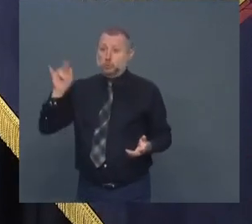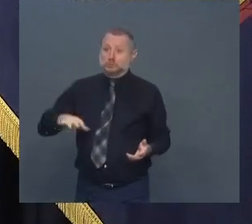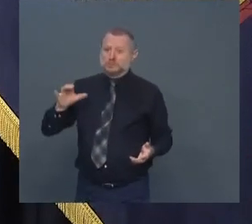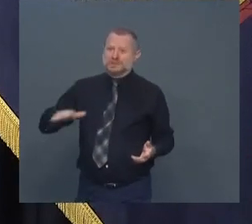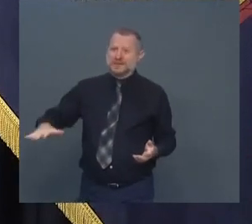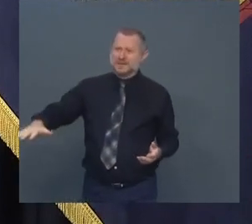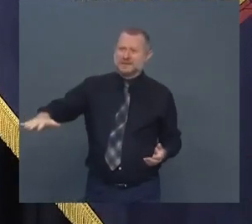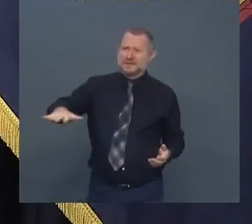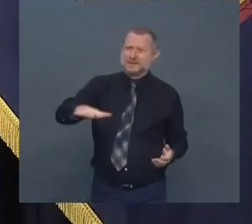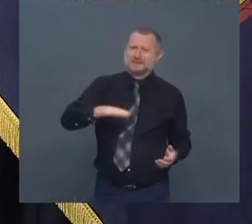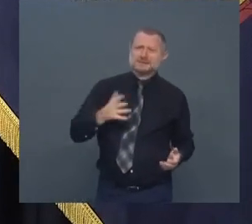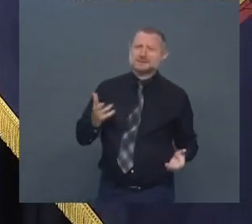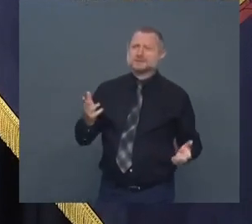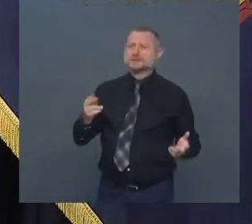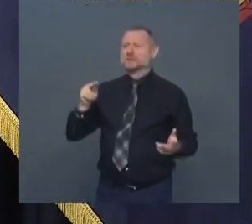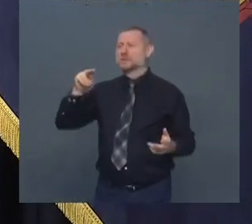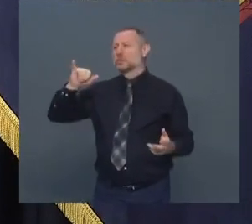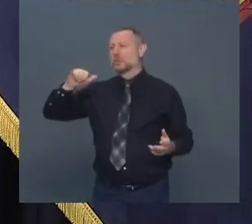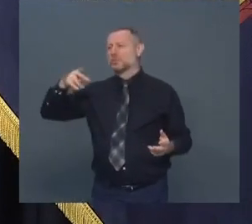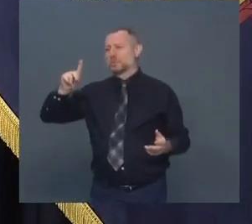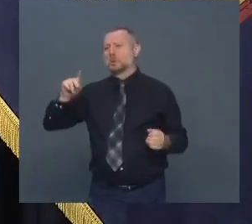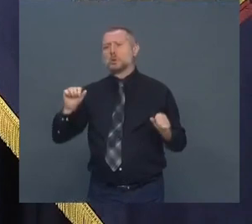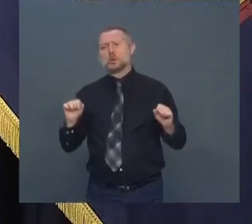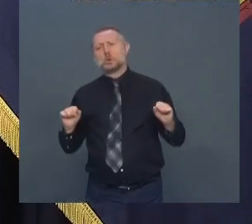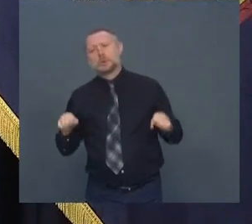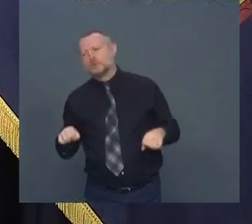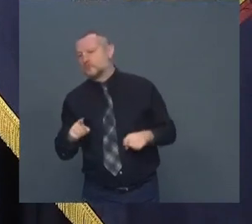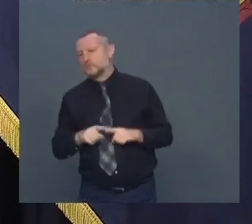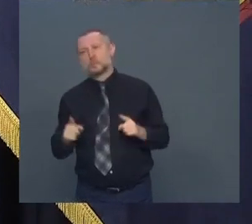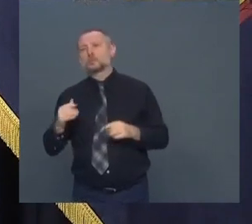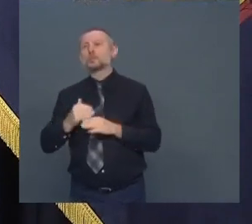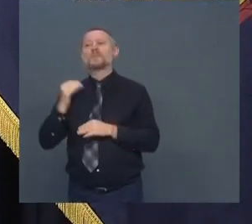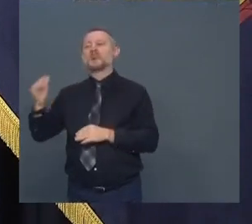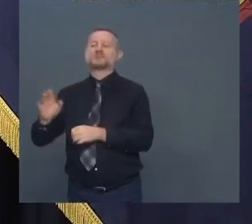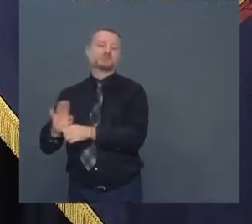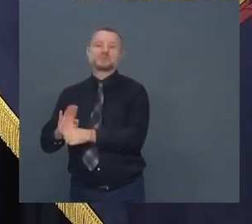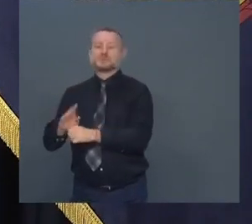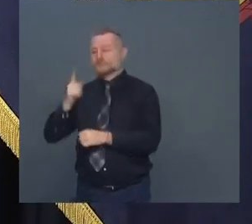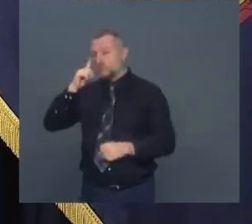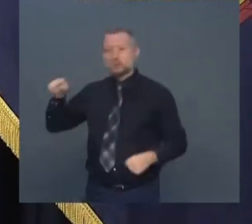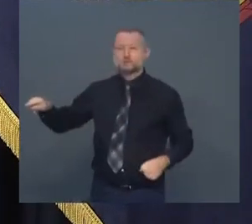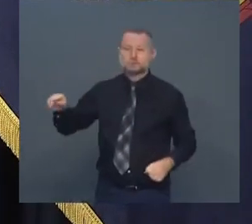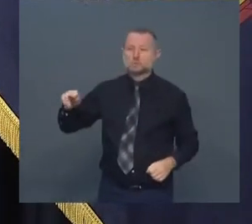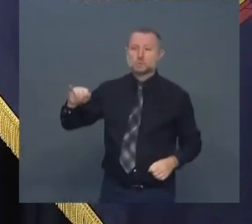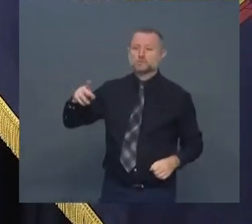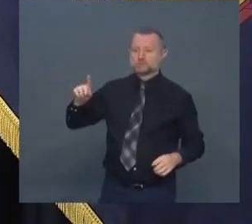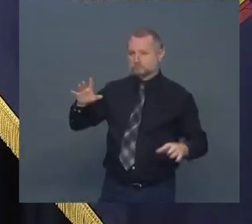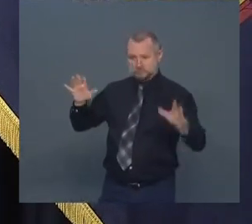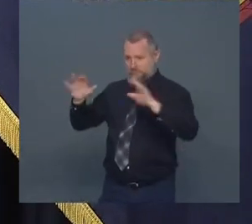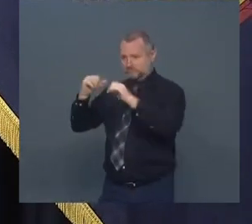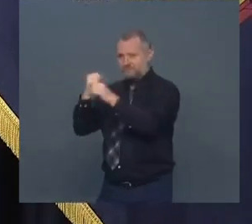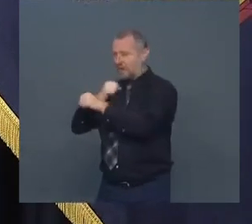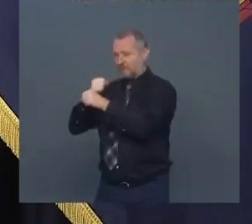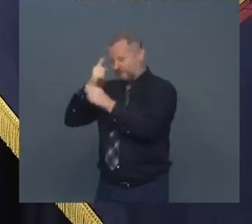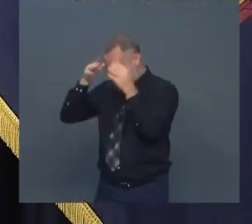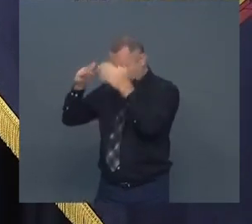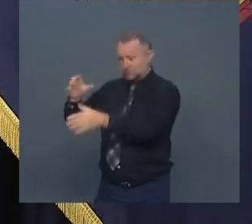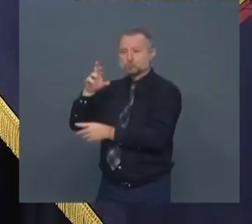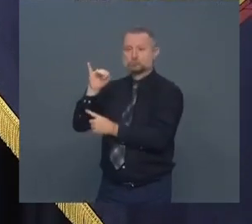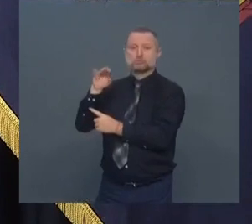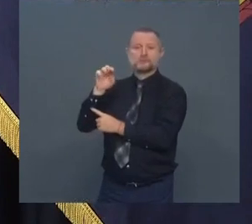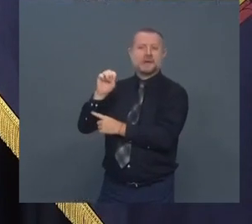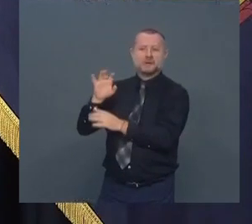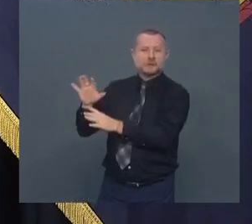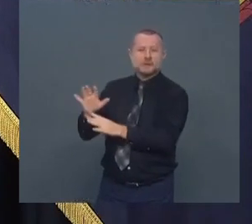NYPD could do it they're too busy fighting crime all right health